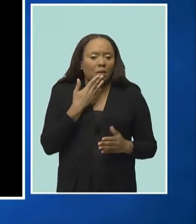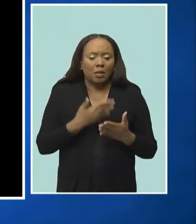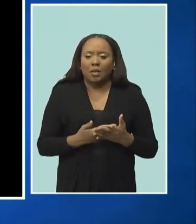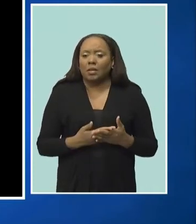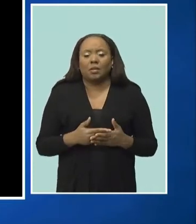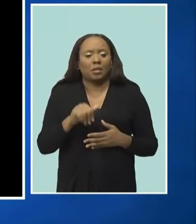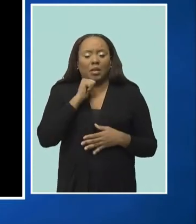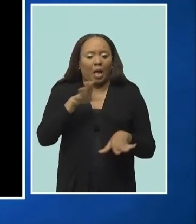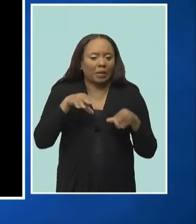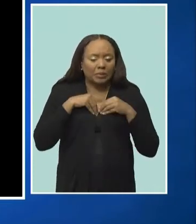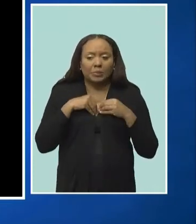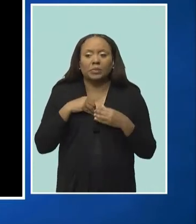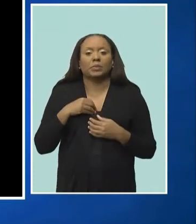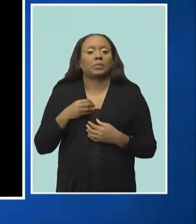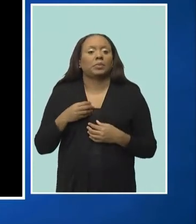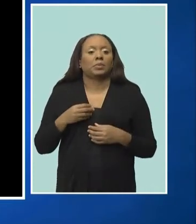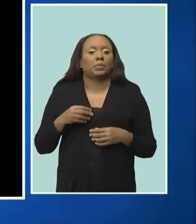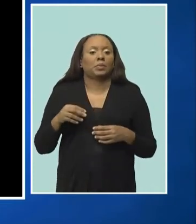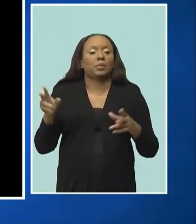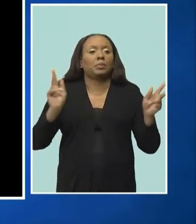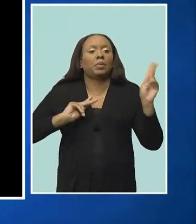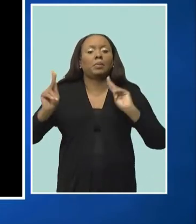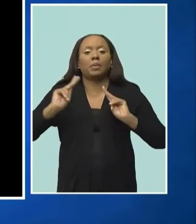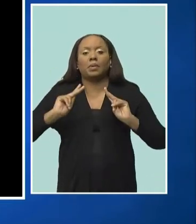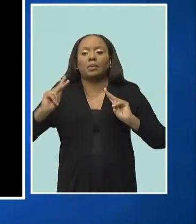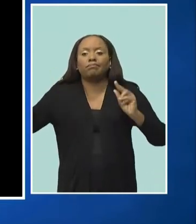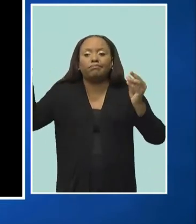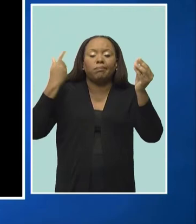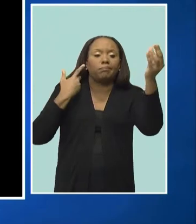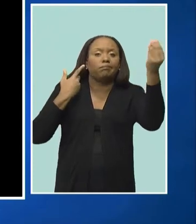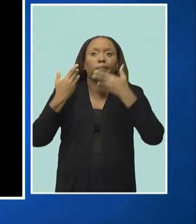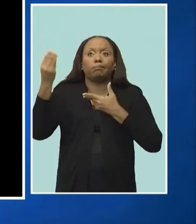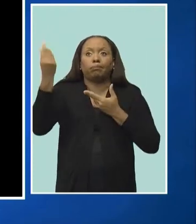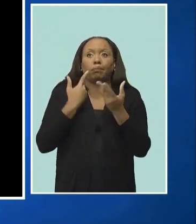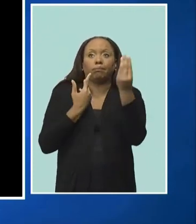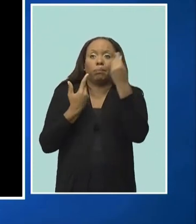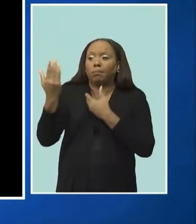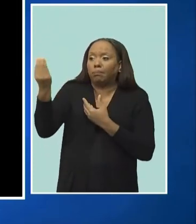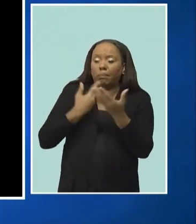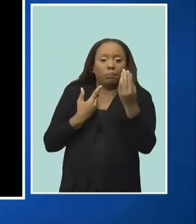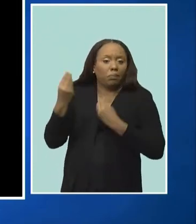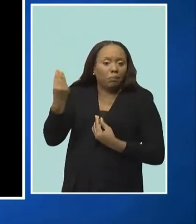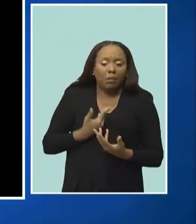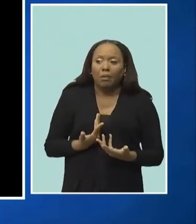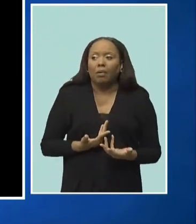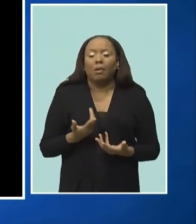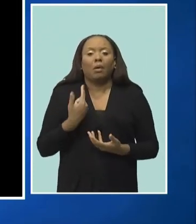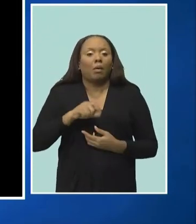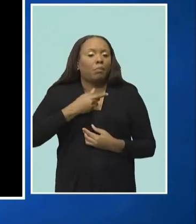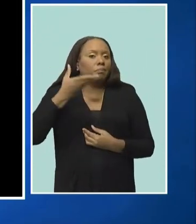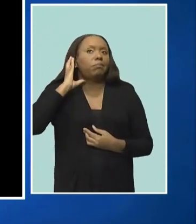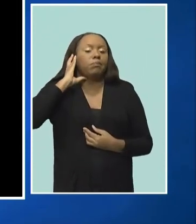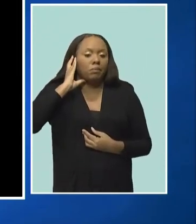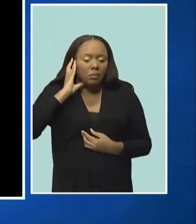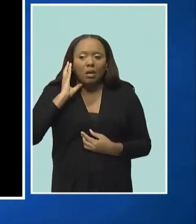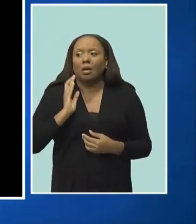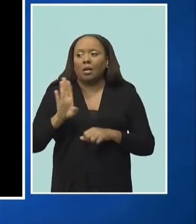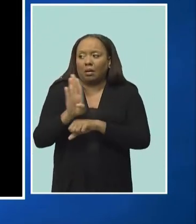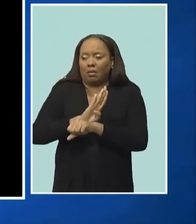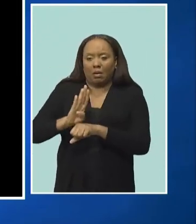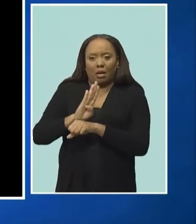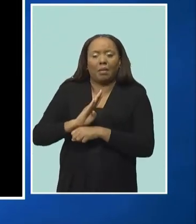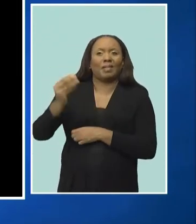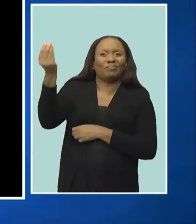We have listened to the commuters. We have listened to the general public. We have listened to Barbados.